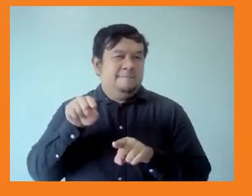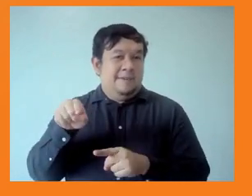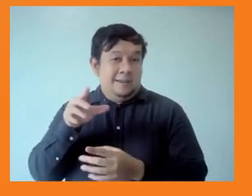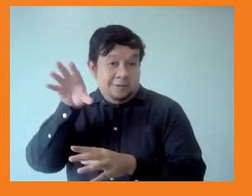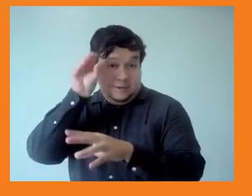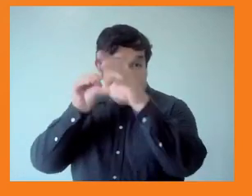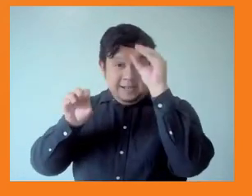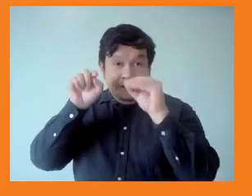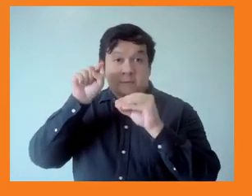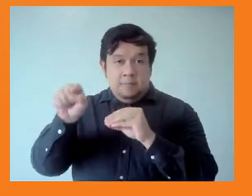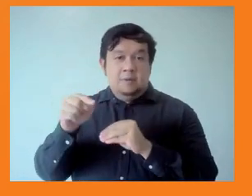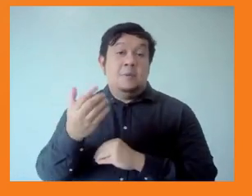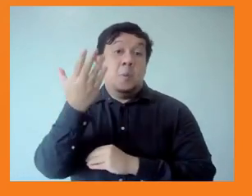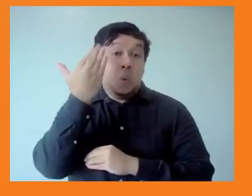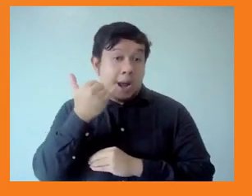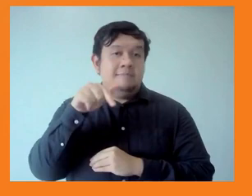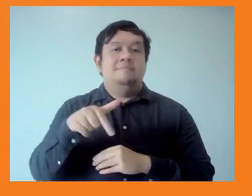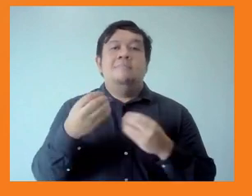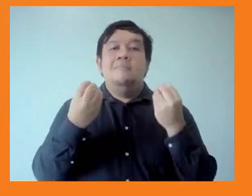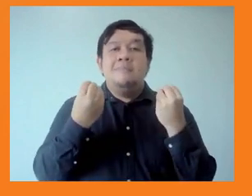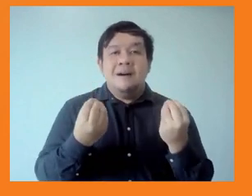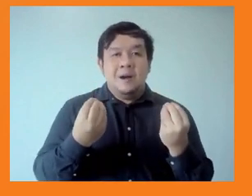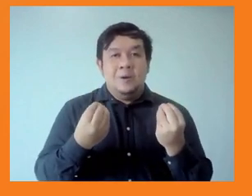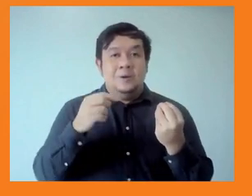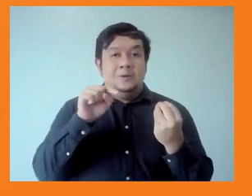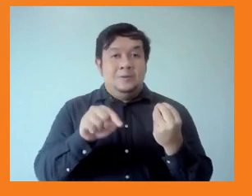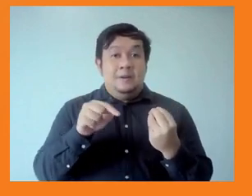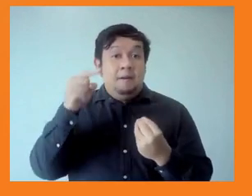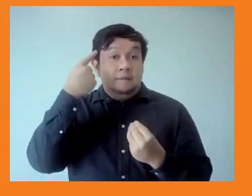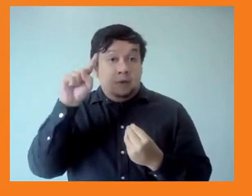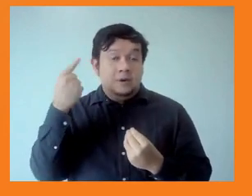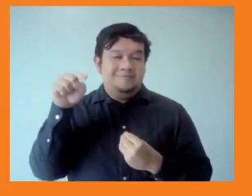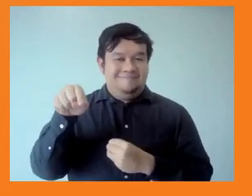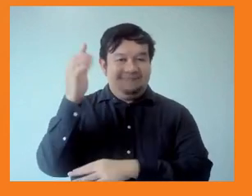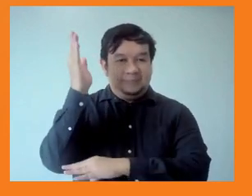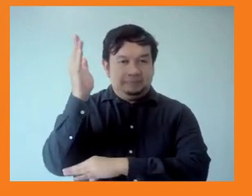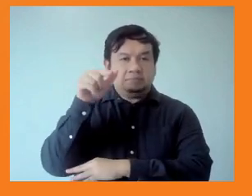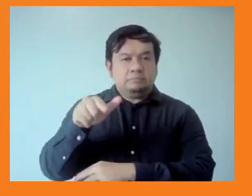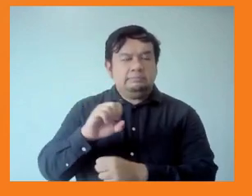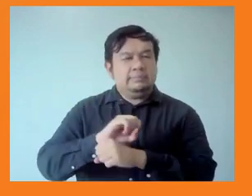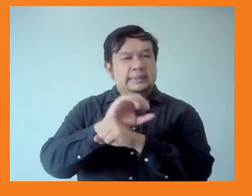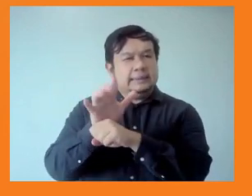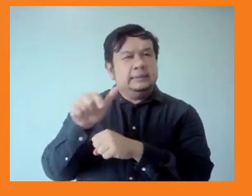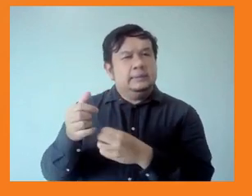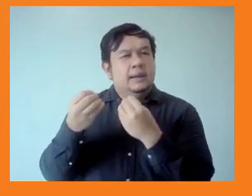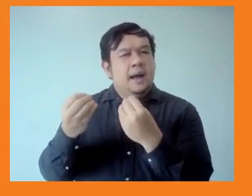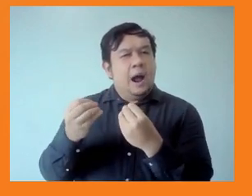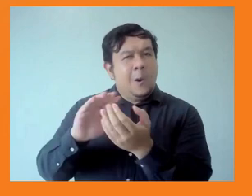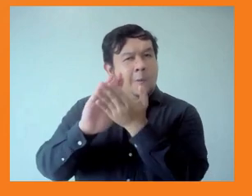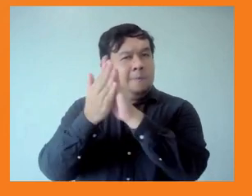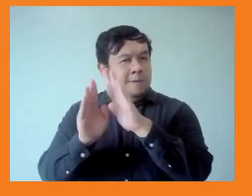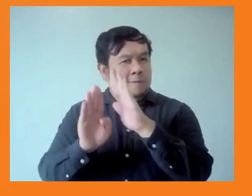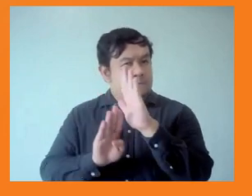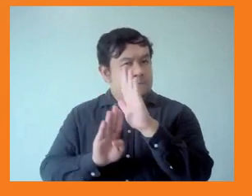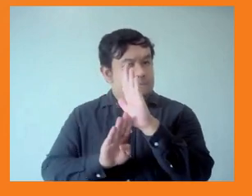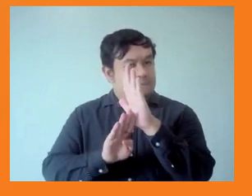how the COVID-19 pandemic has exposed and increased existing inequalities, elaborated on by Albert and further